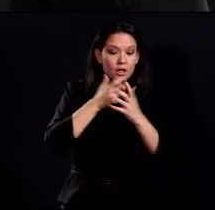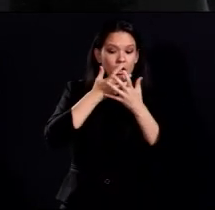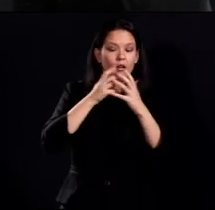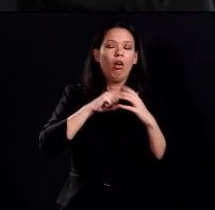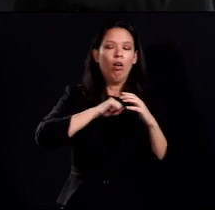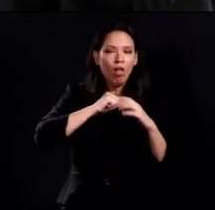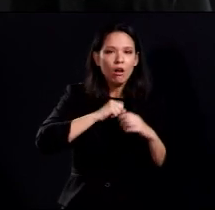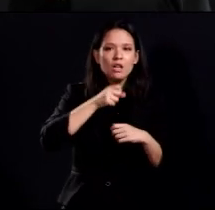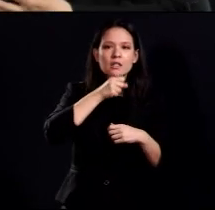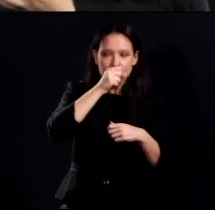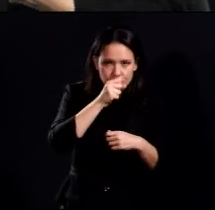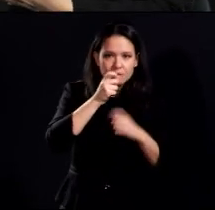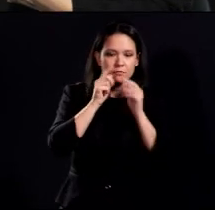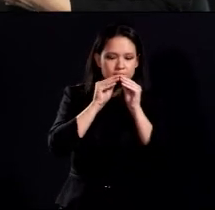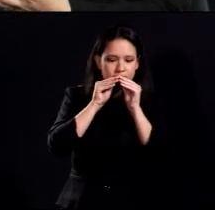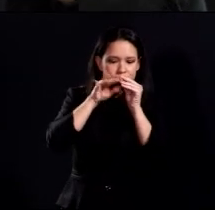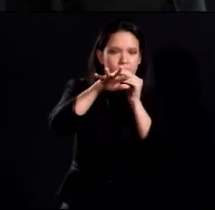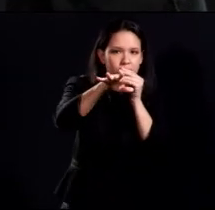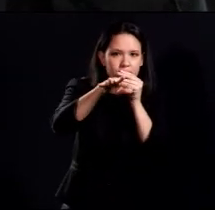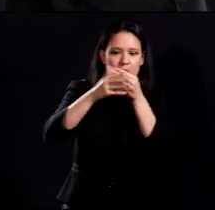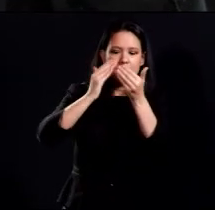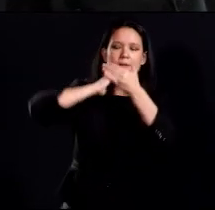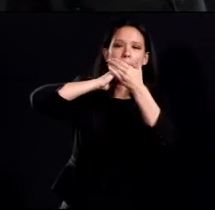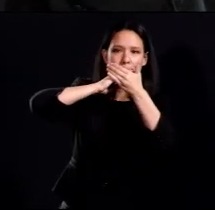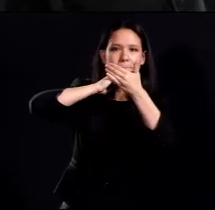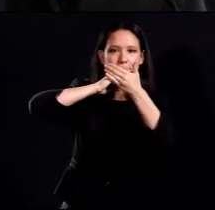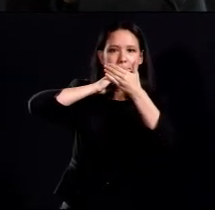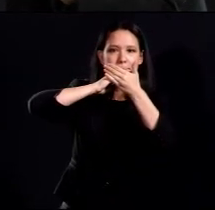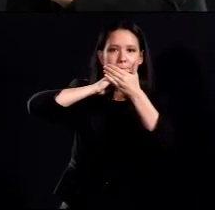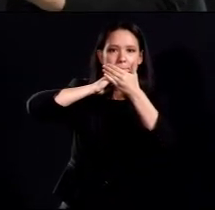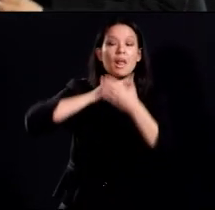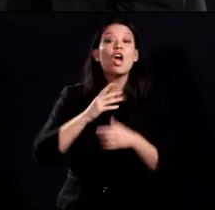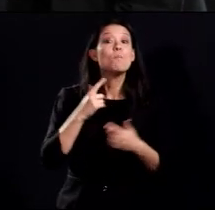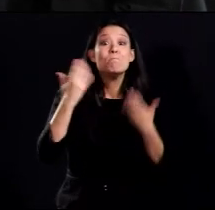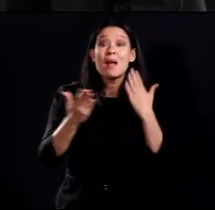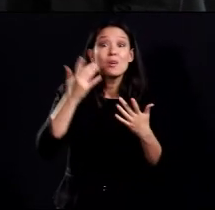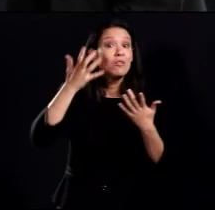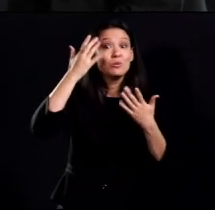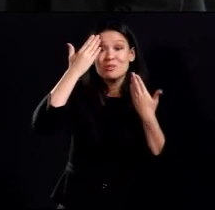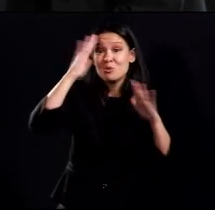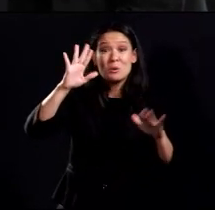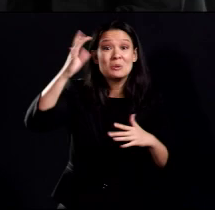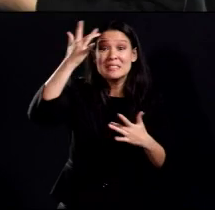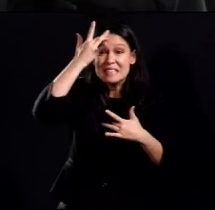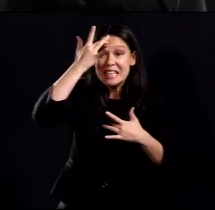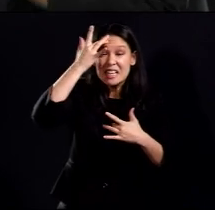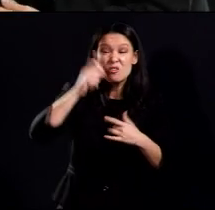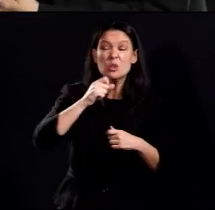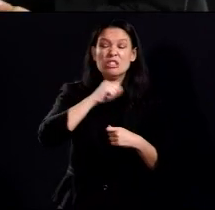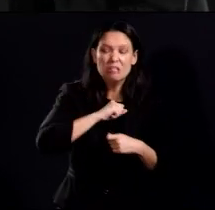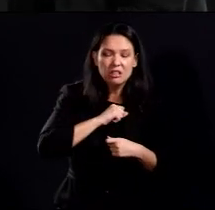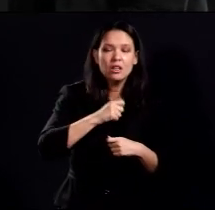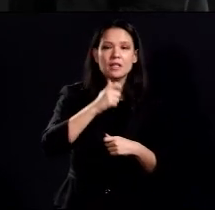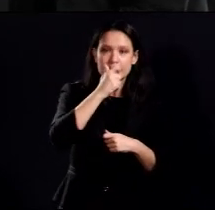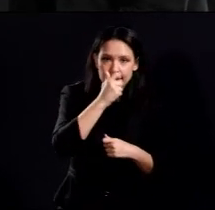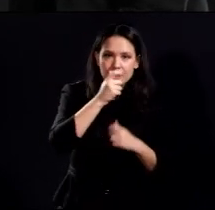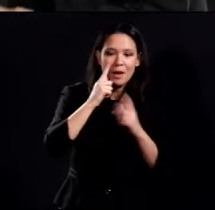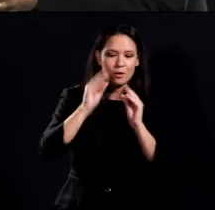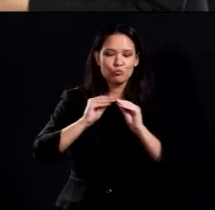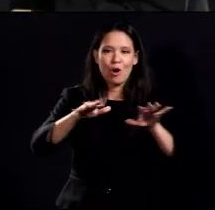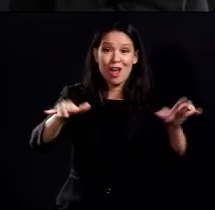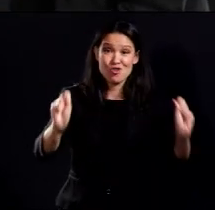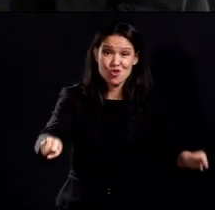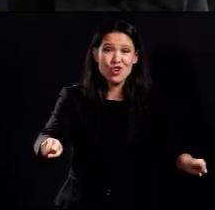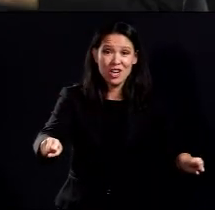to potentially infect somebody. Which you could spread before you knew you were sick. Yes. So, what we've suspected for a long